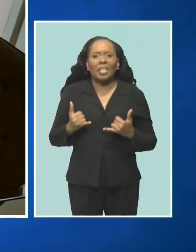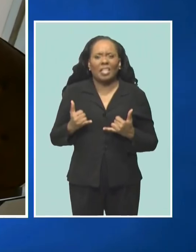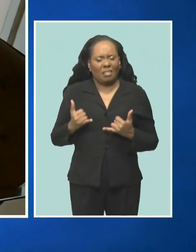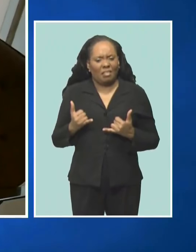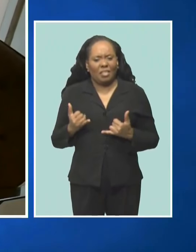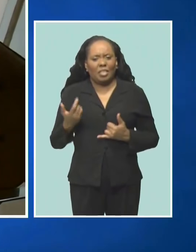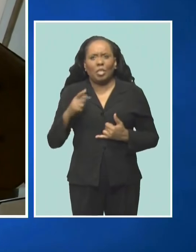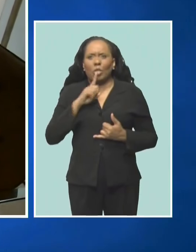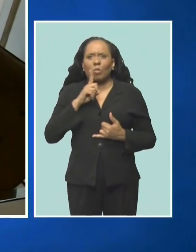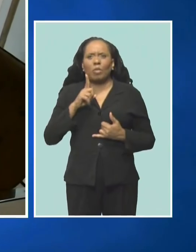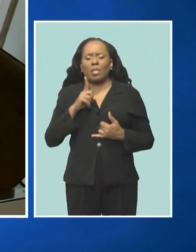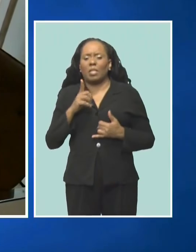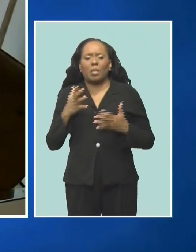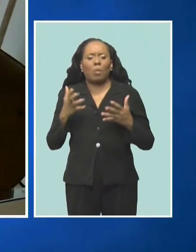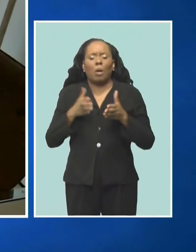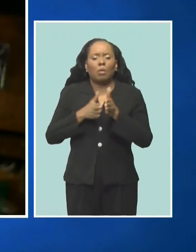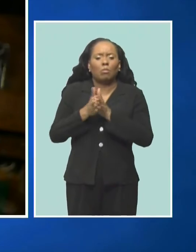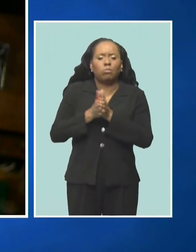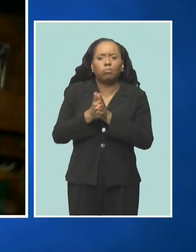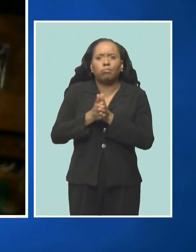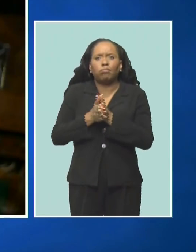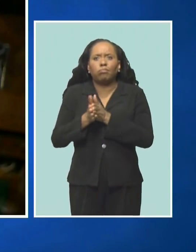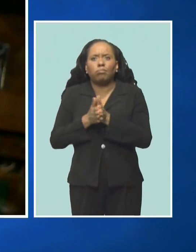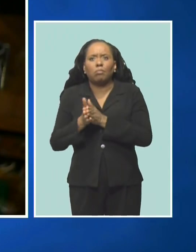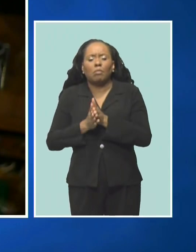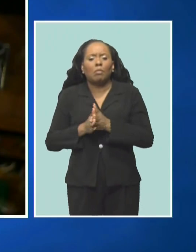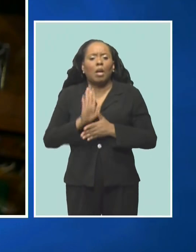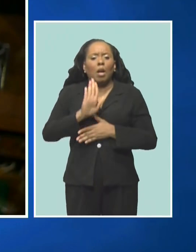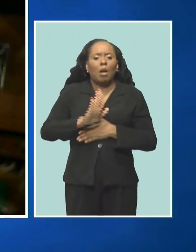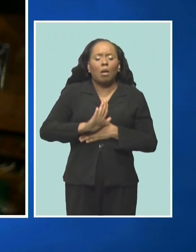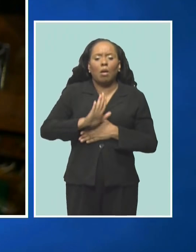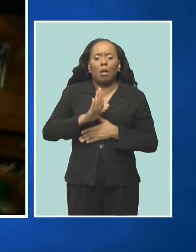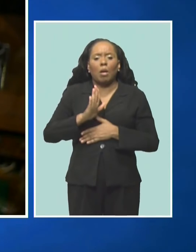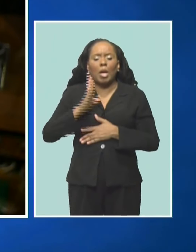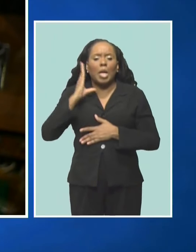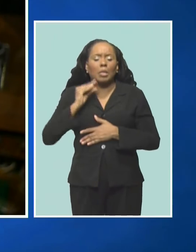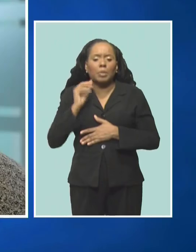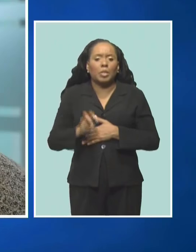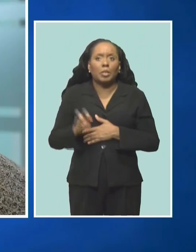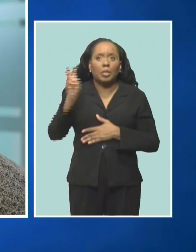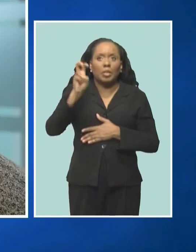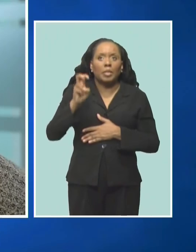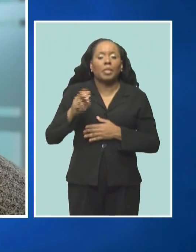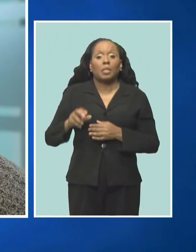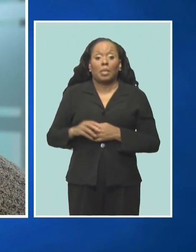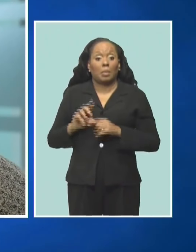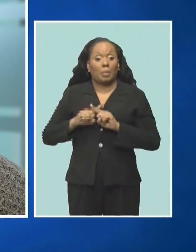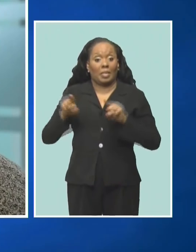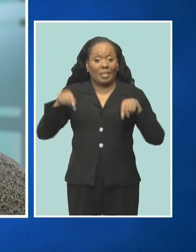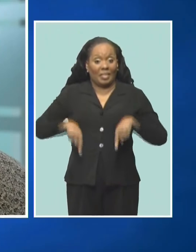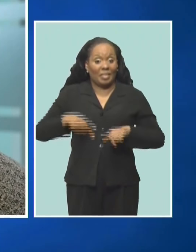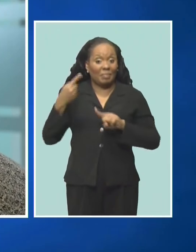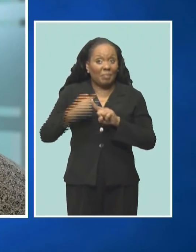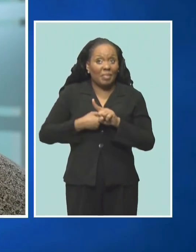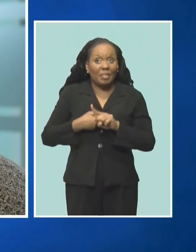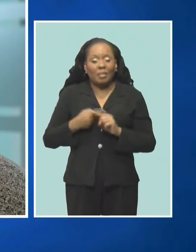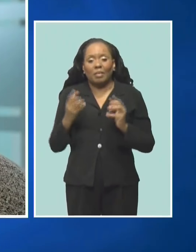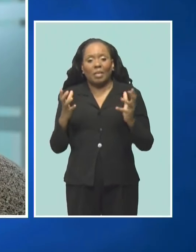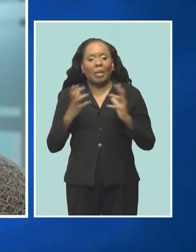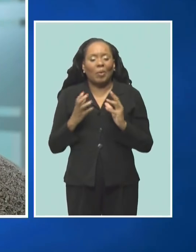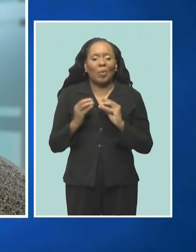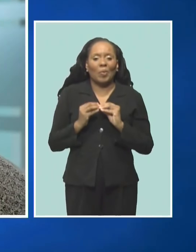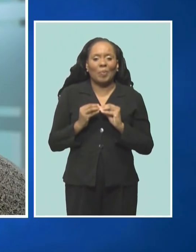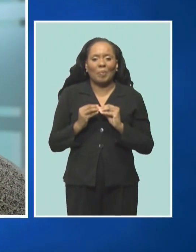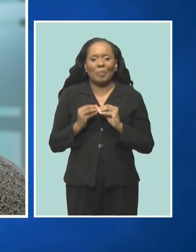she has been following, but much attention will be paid to detail. For this month, we're having a plan of getting in some more of our